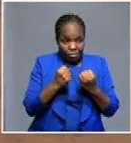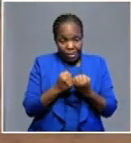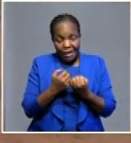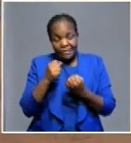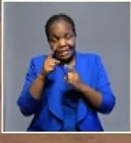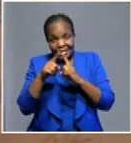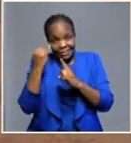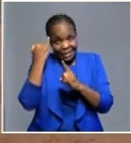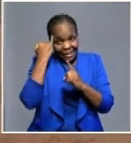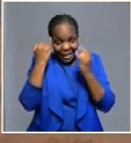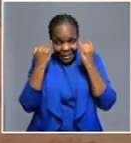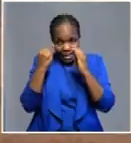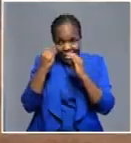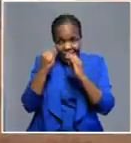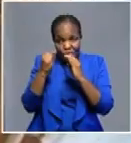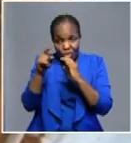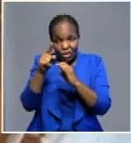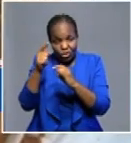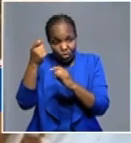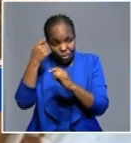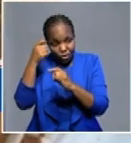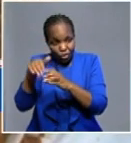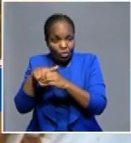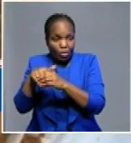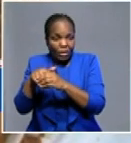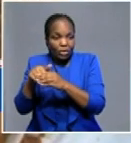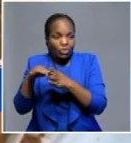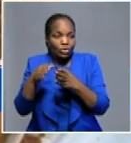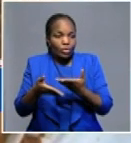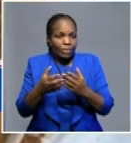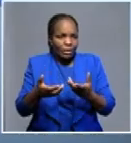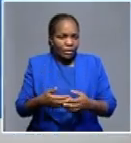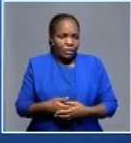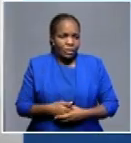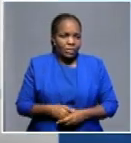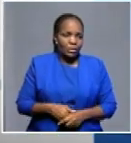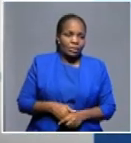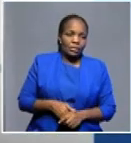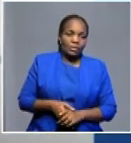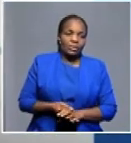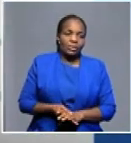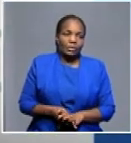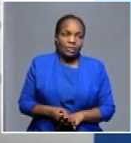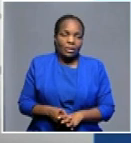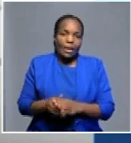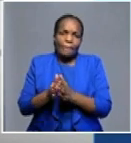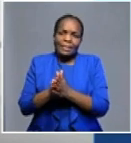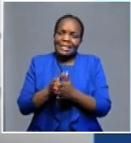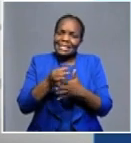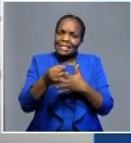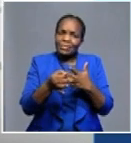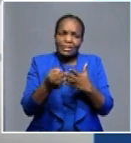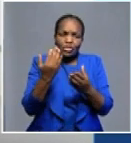solutions that we have suggested to our line ministry to see how best we can mitigate the situation. Briefly, perhaps, maybe give us what are these